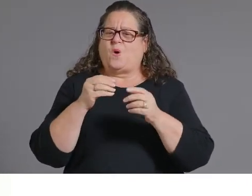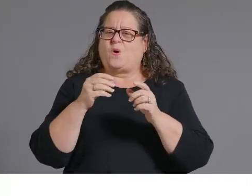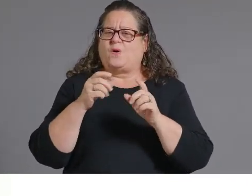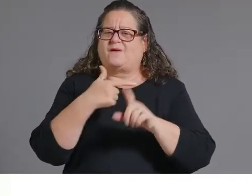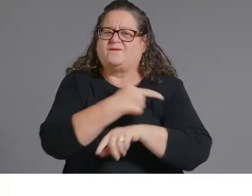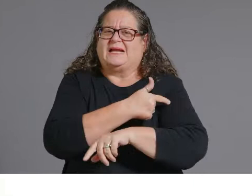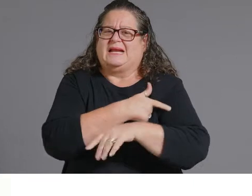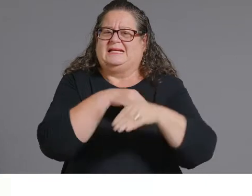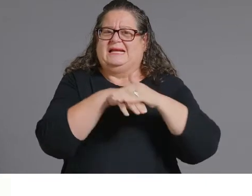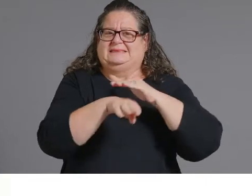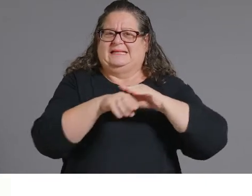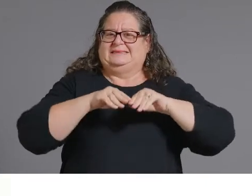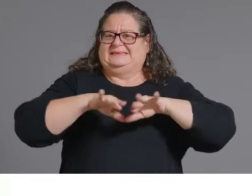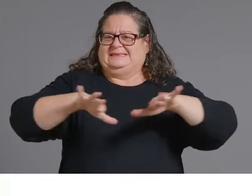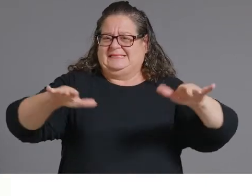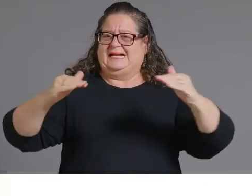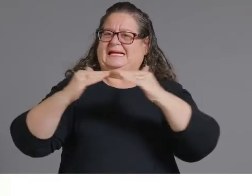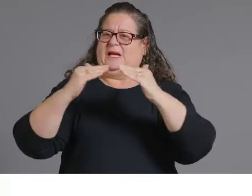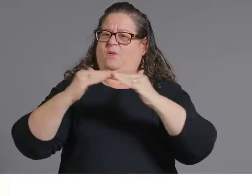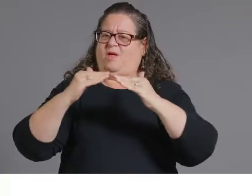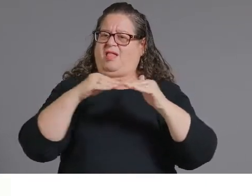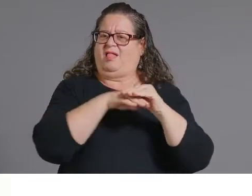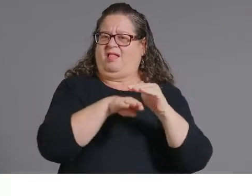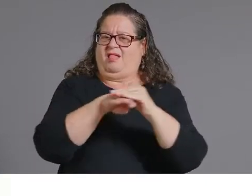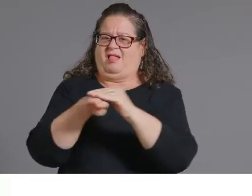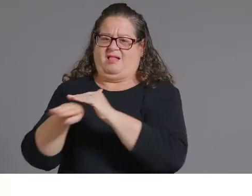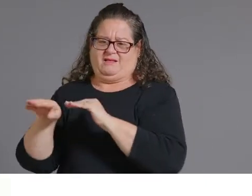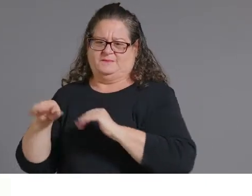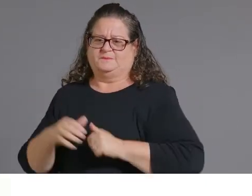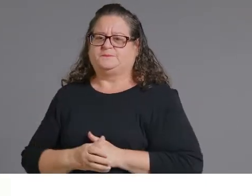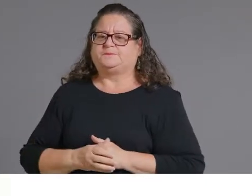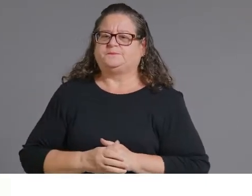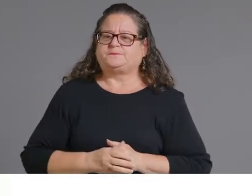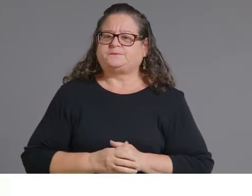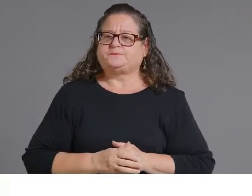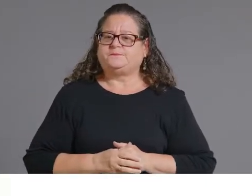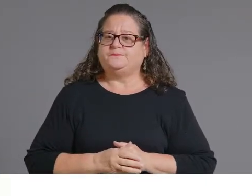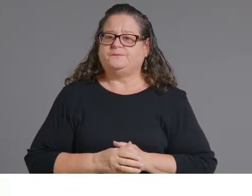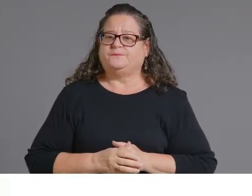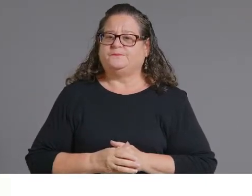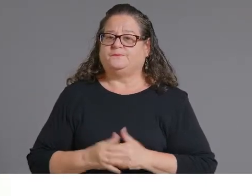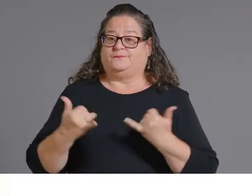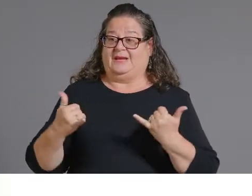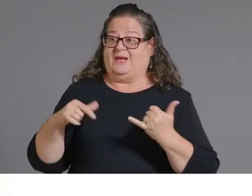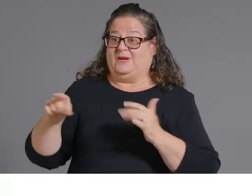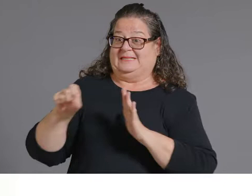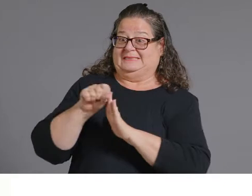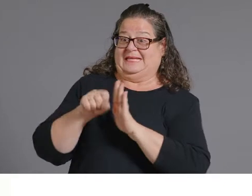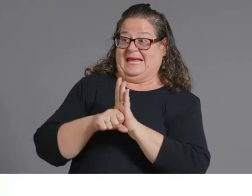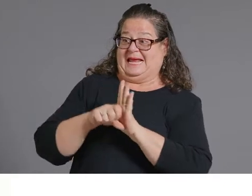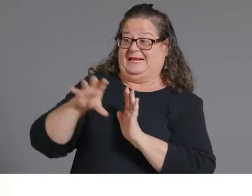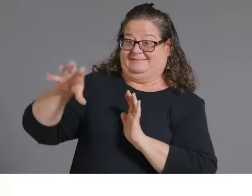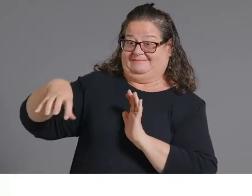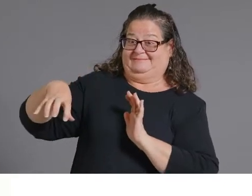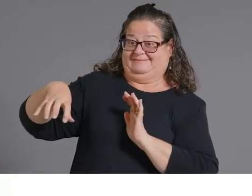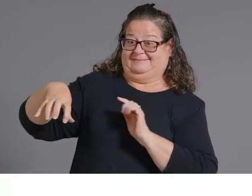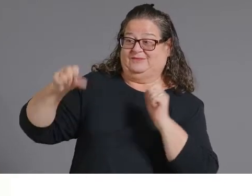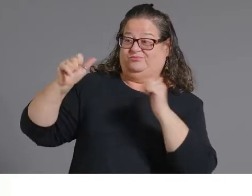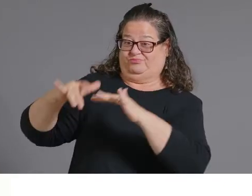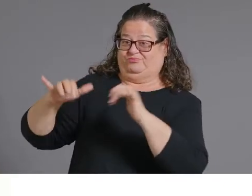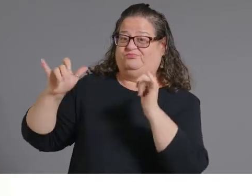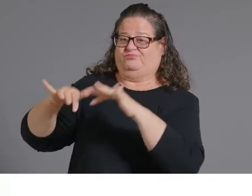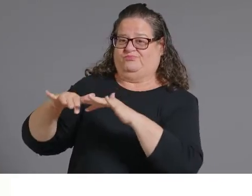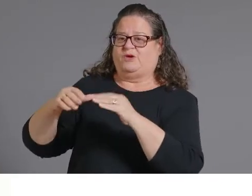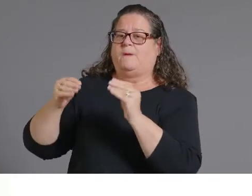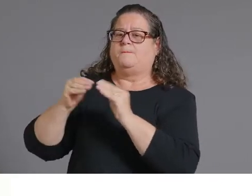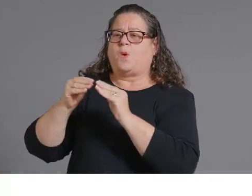vaccine. So you will see that we are going to shift our focus to from our state mass vaccination pots to our community based